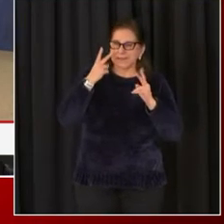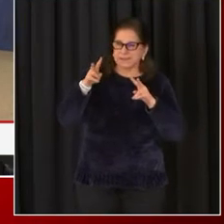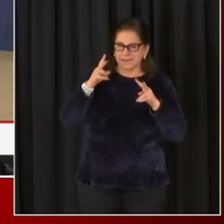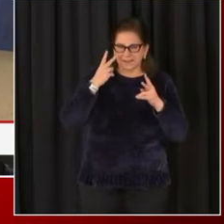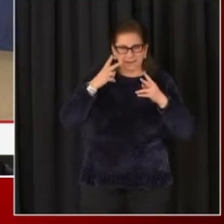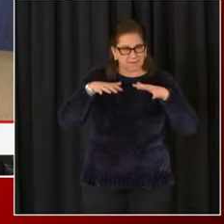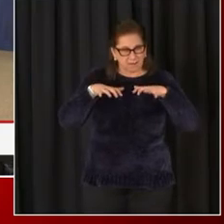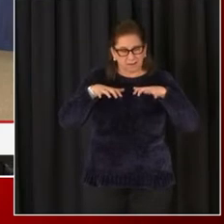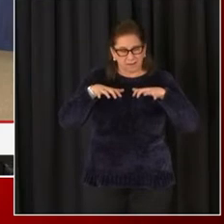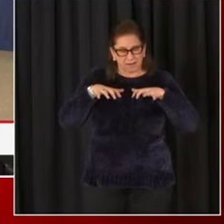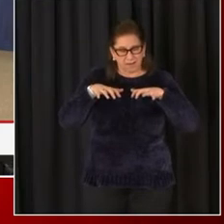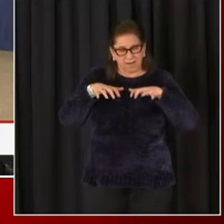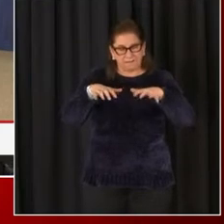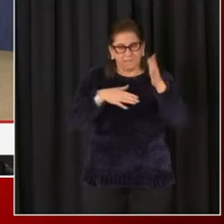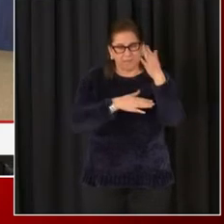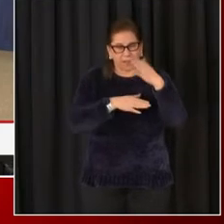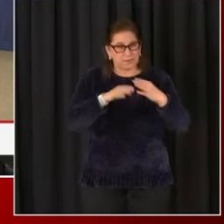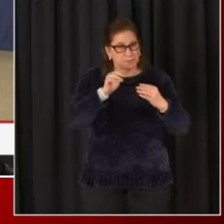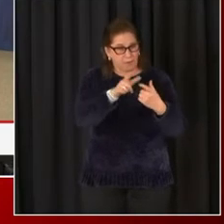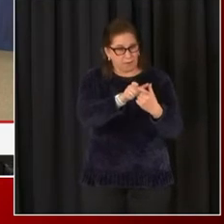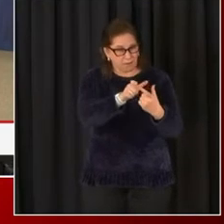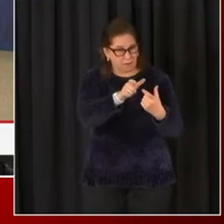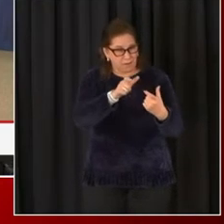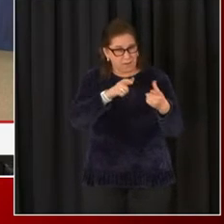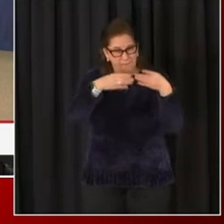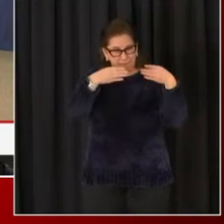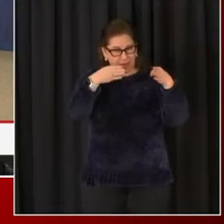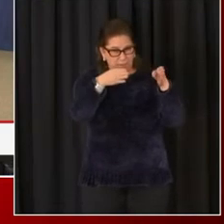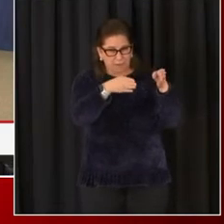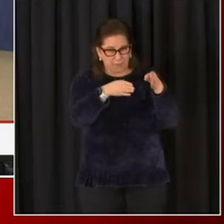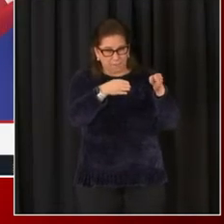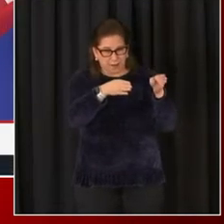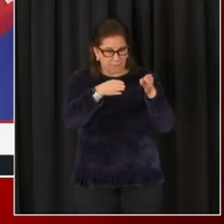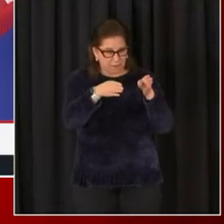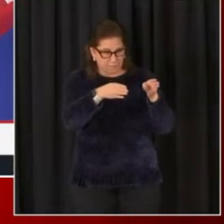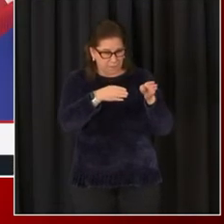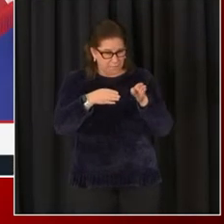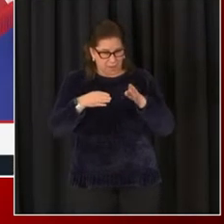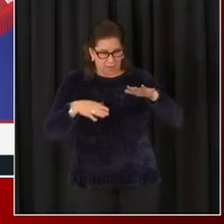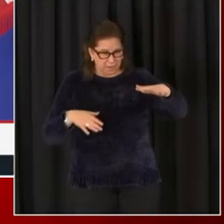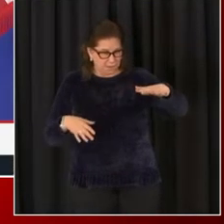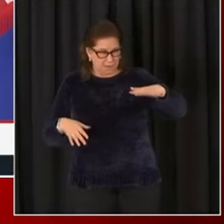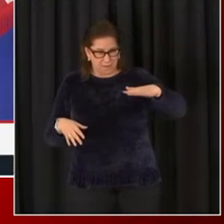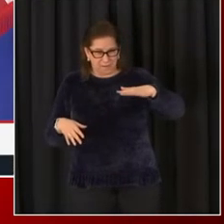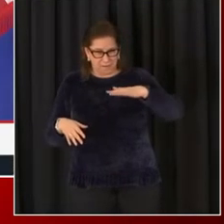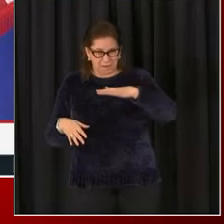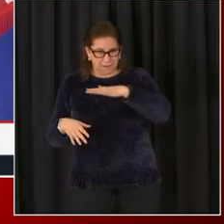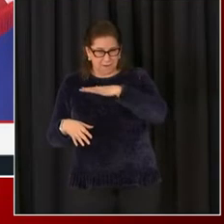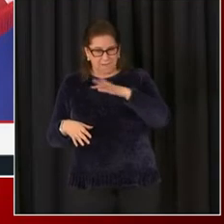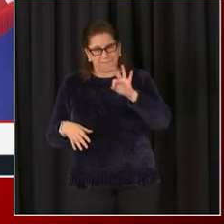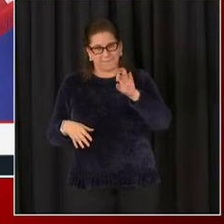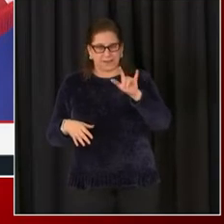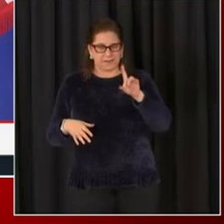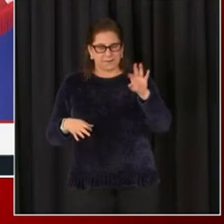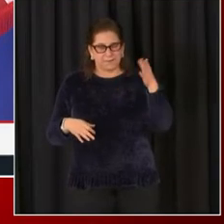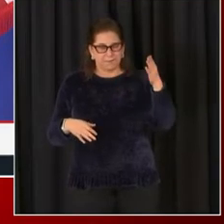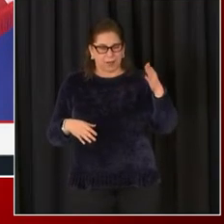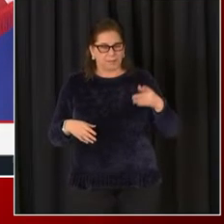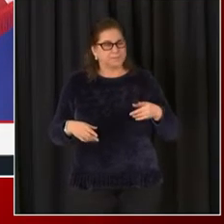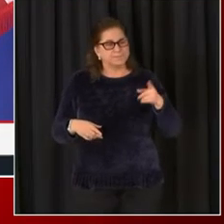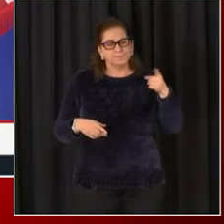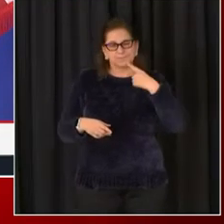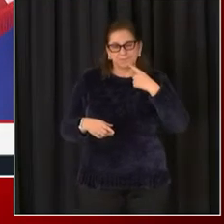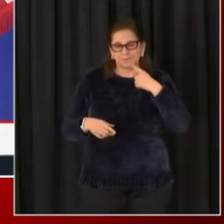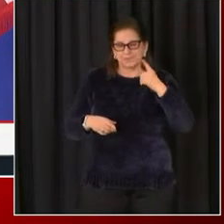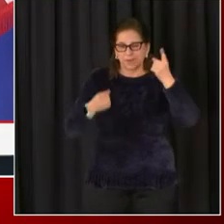Unfortunately, I think that the Presidential Inauguration Committee and the National Park Service had an agreement of when they would